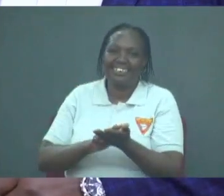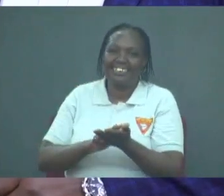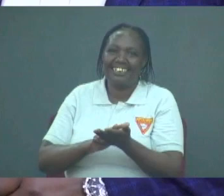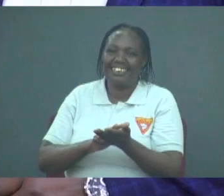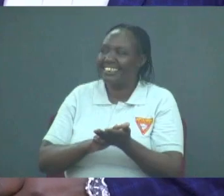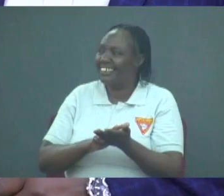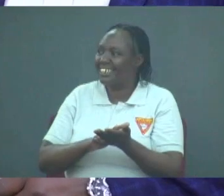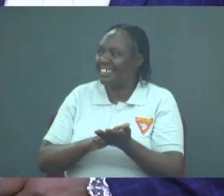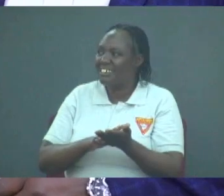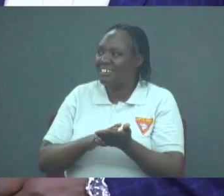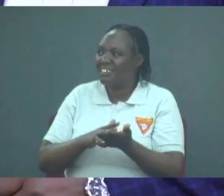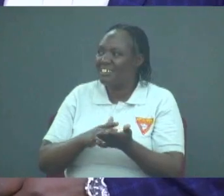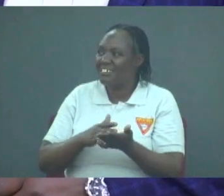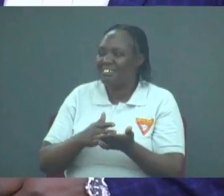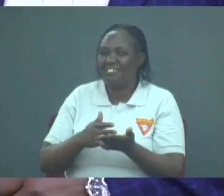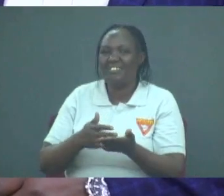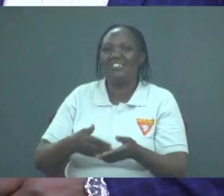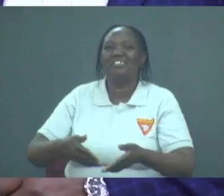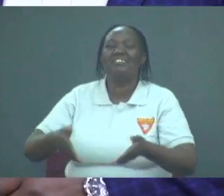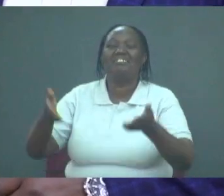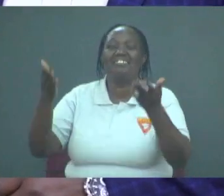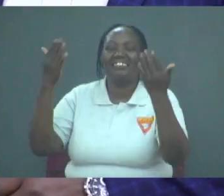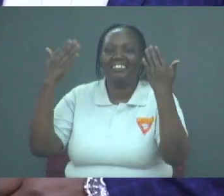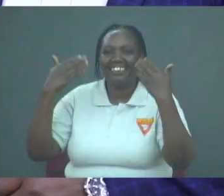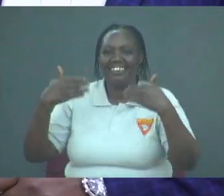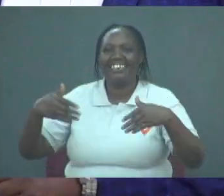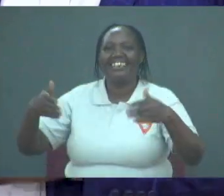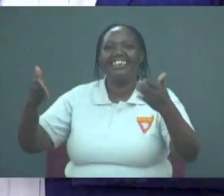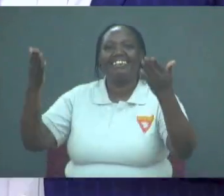Forever. Forever and ever.